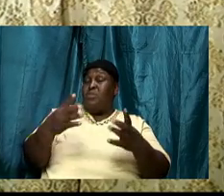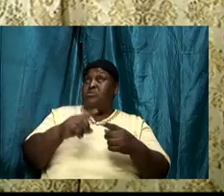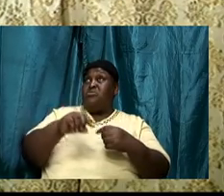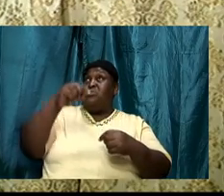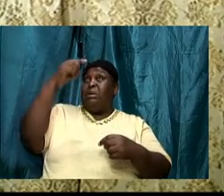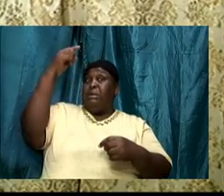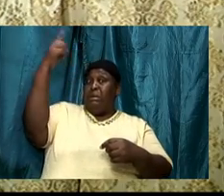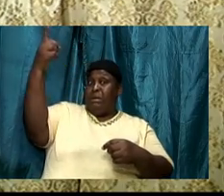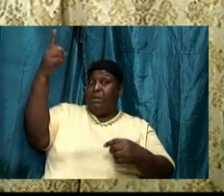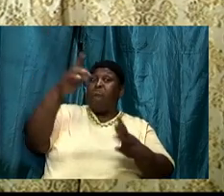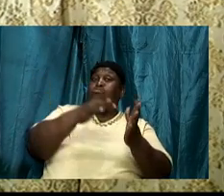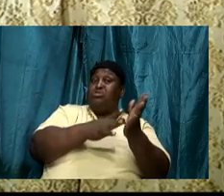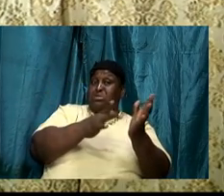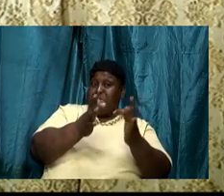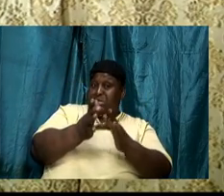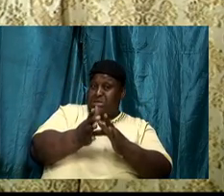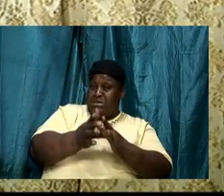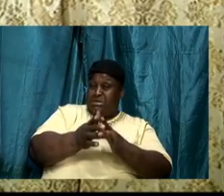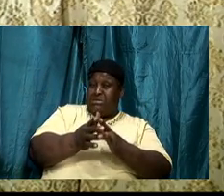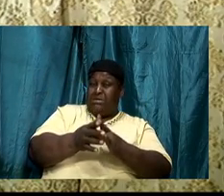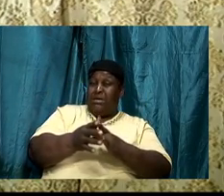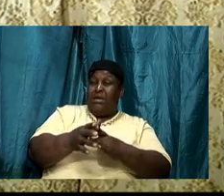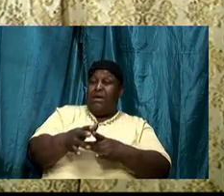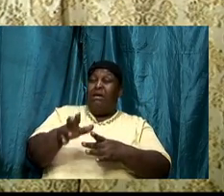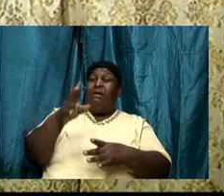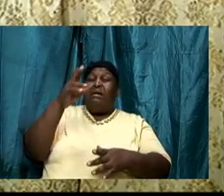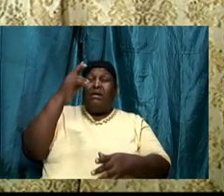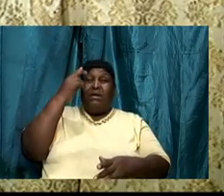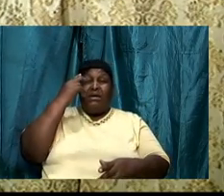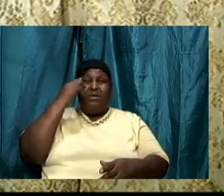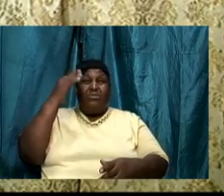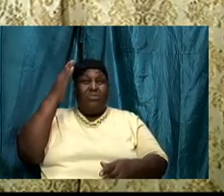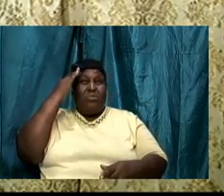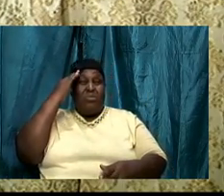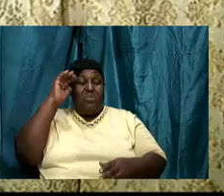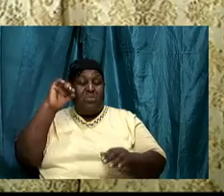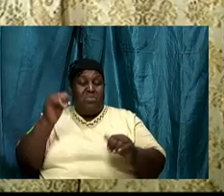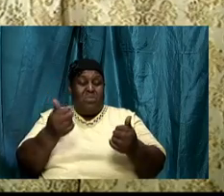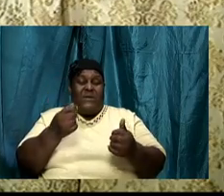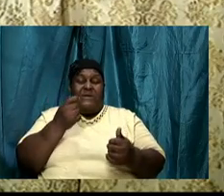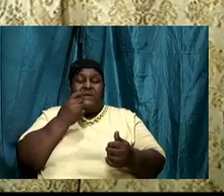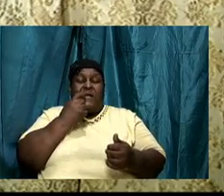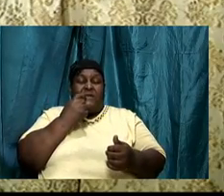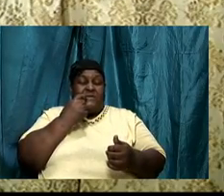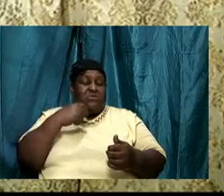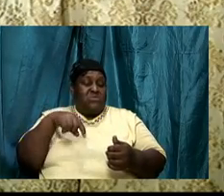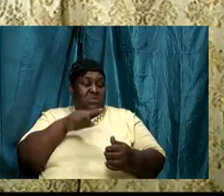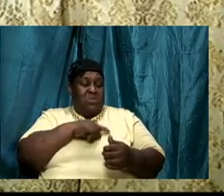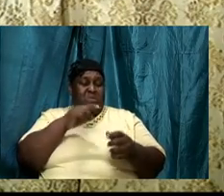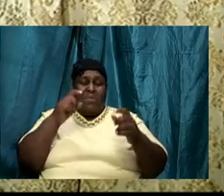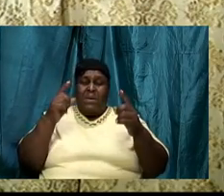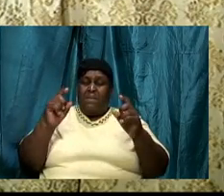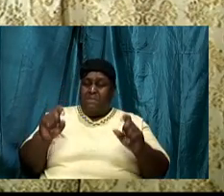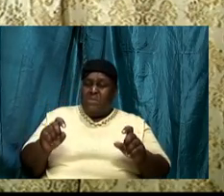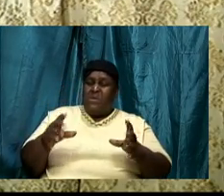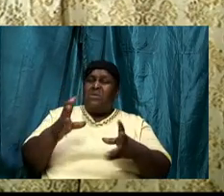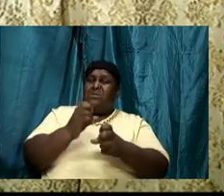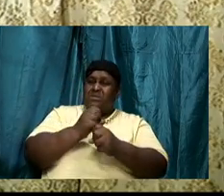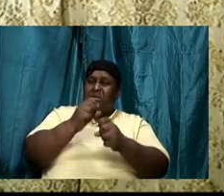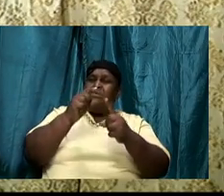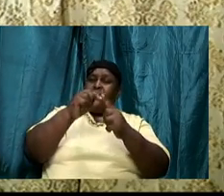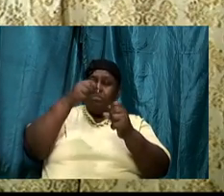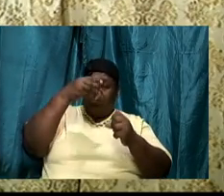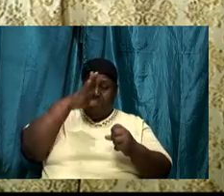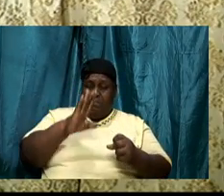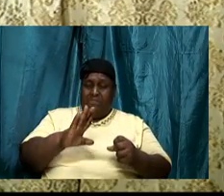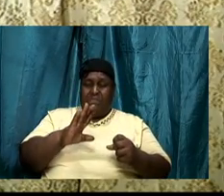indicates and it highlights how serious we must take the words